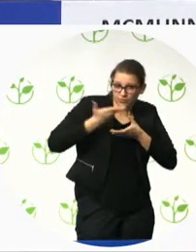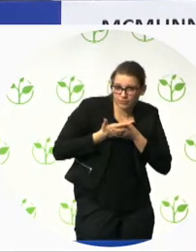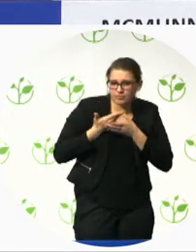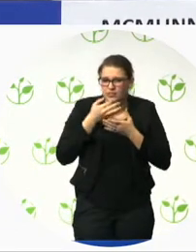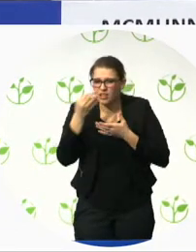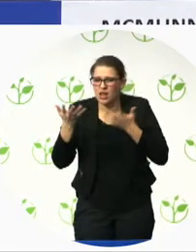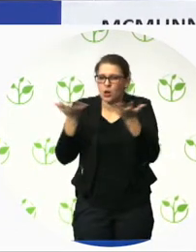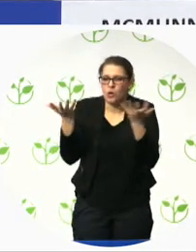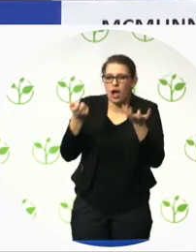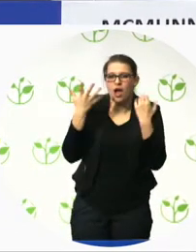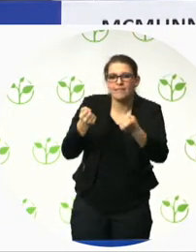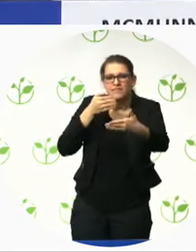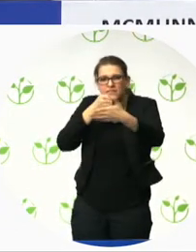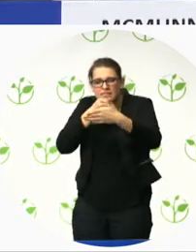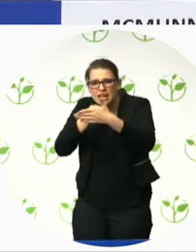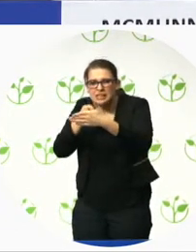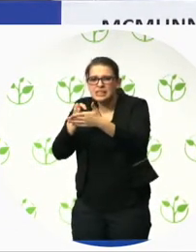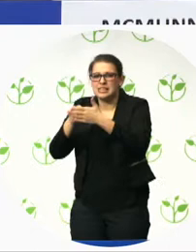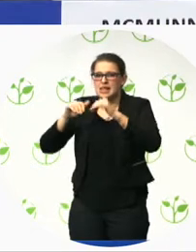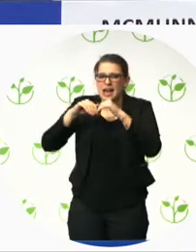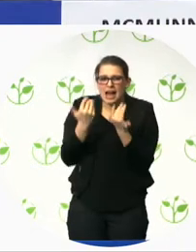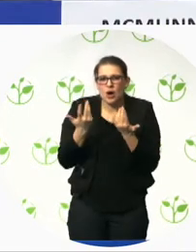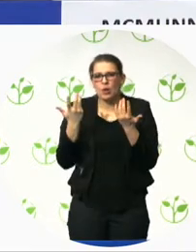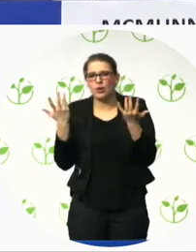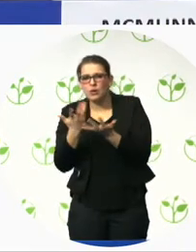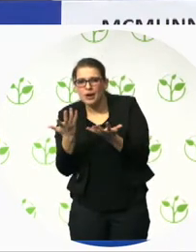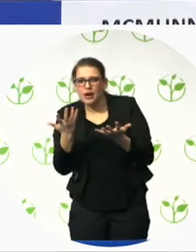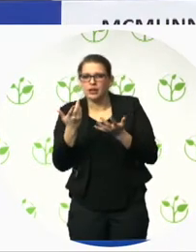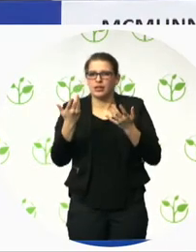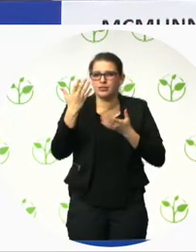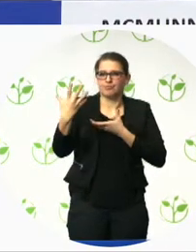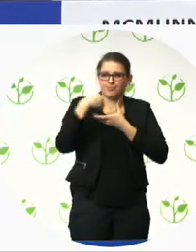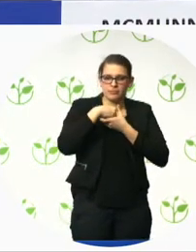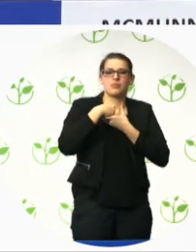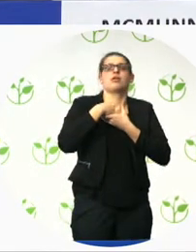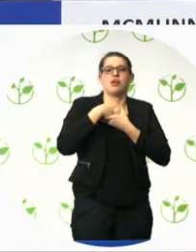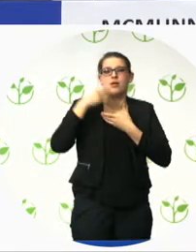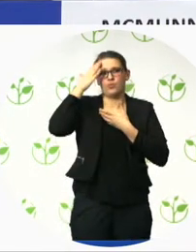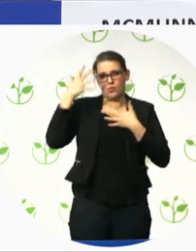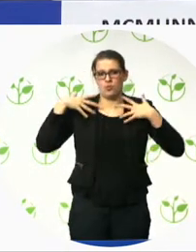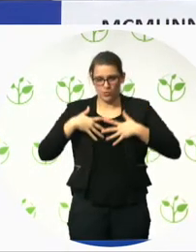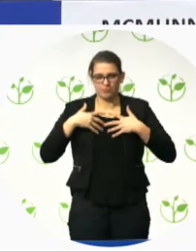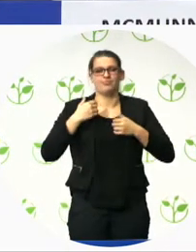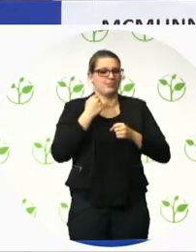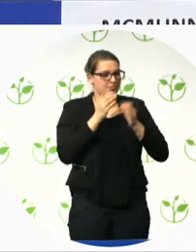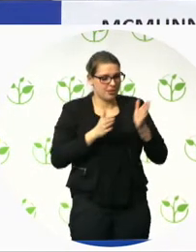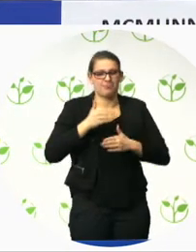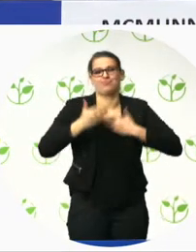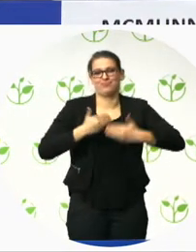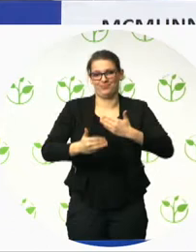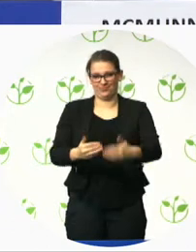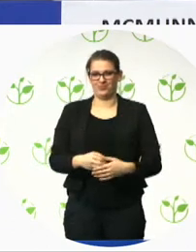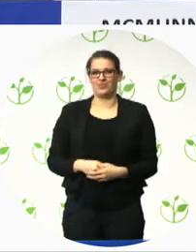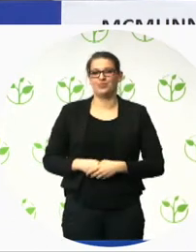help us understand them with a view to designing them out for tomorrow. And the good news is that there's a two minute video at the end of this,